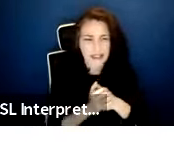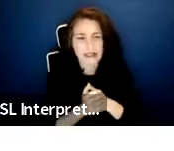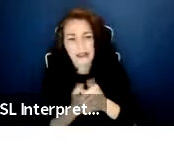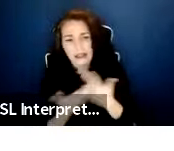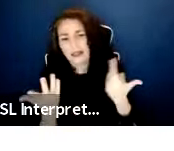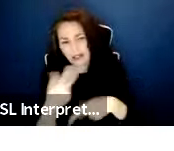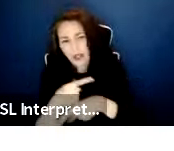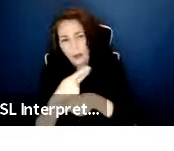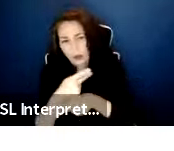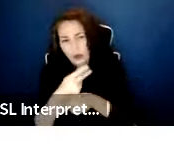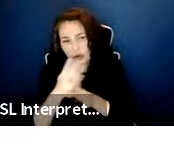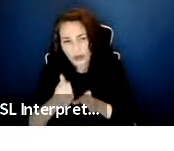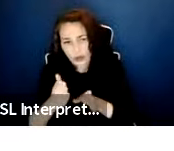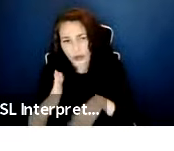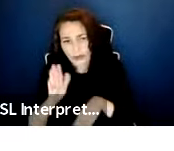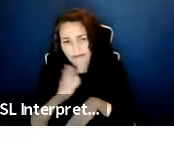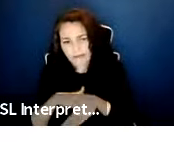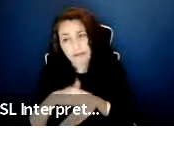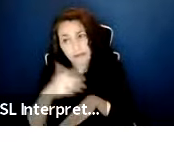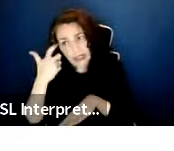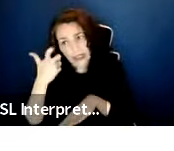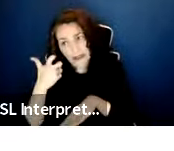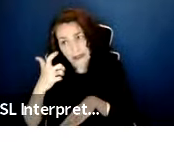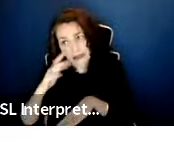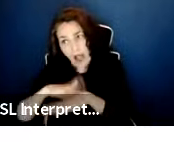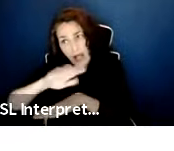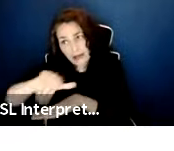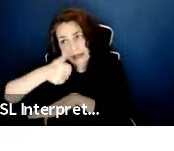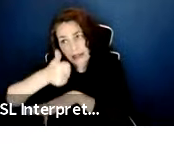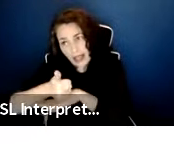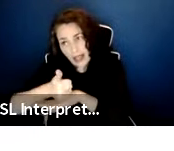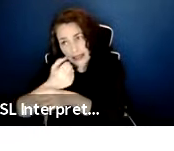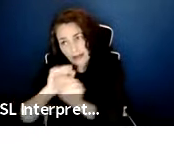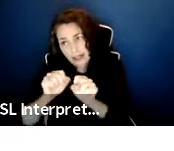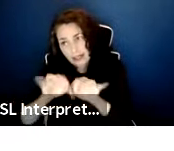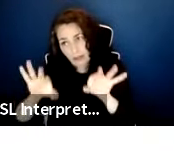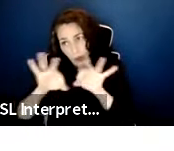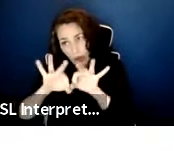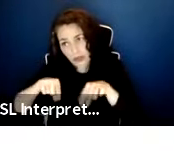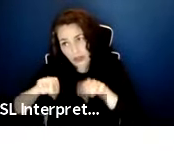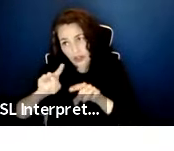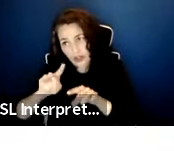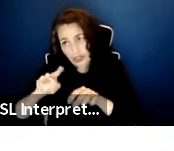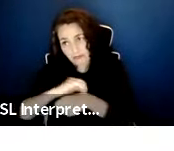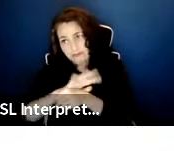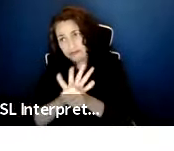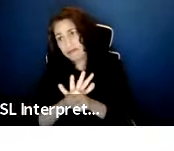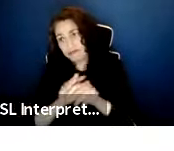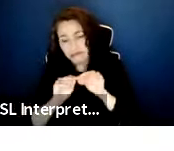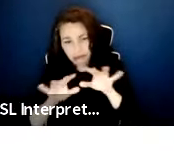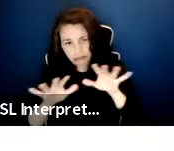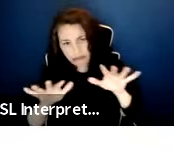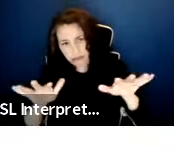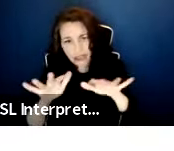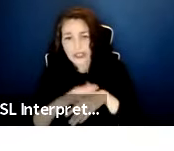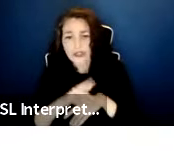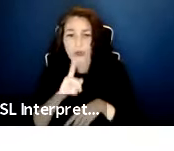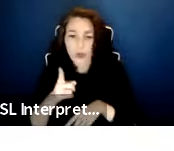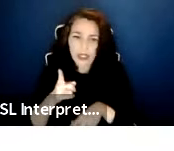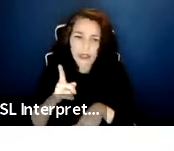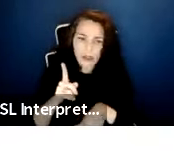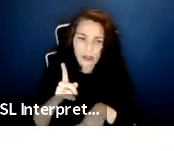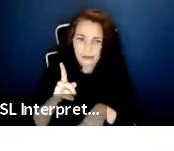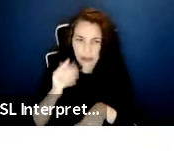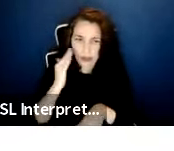onset safety is very important. So, the producer will be advised of the Safe Way Forward, the return to work agreement, and other safe set protocols.